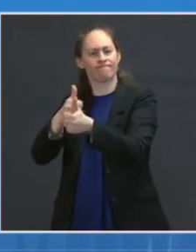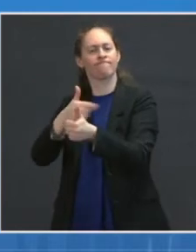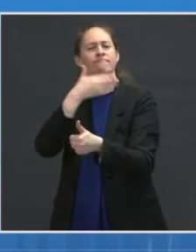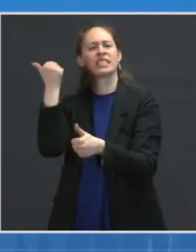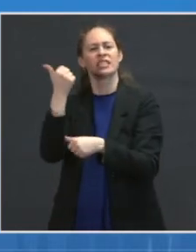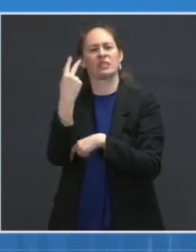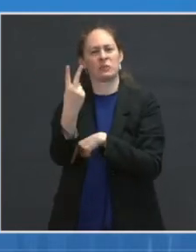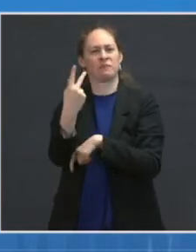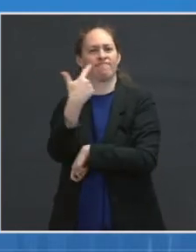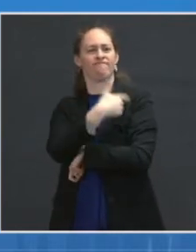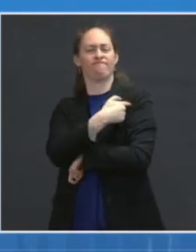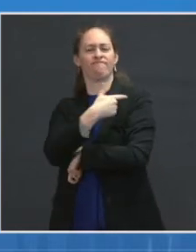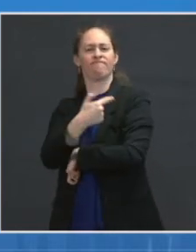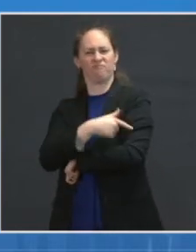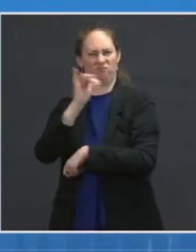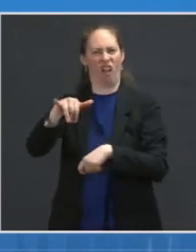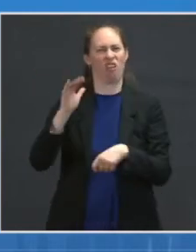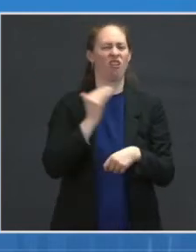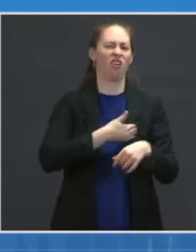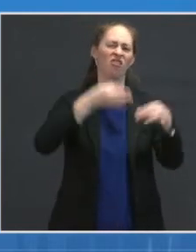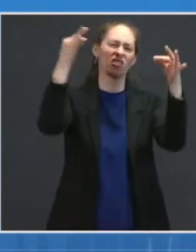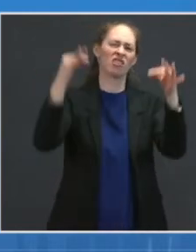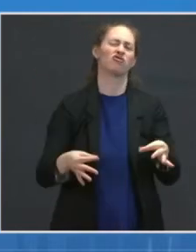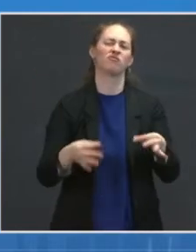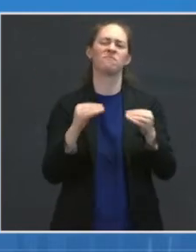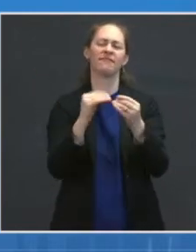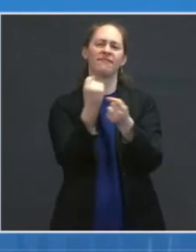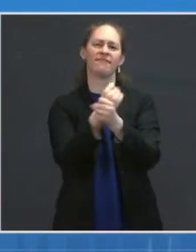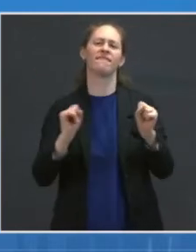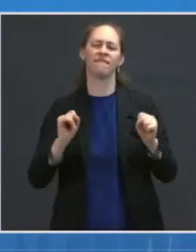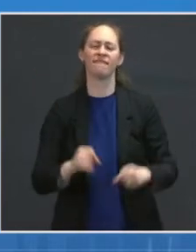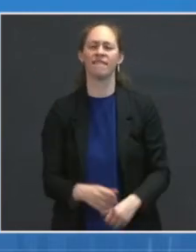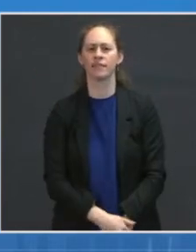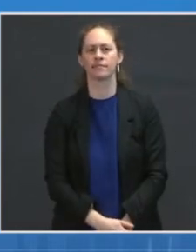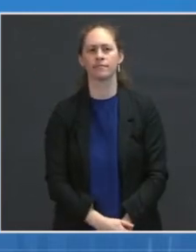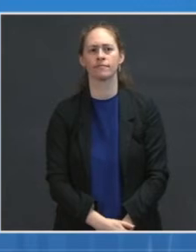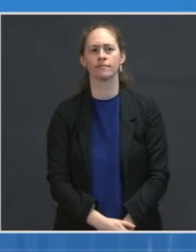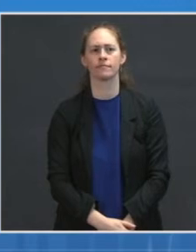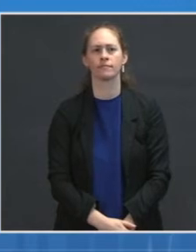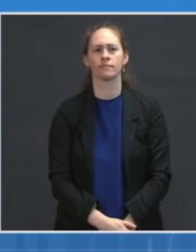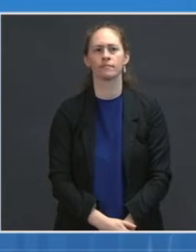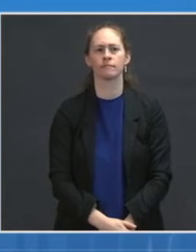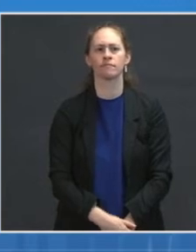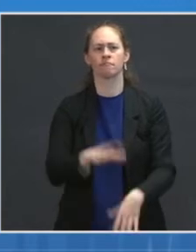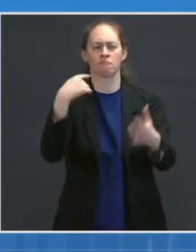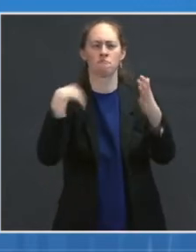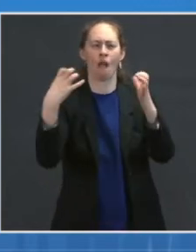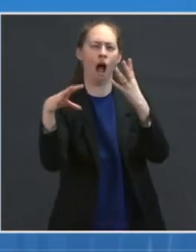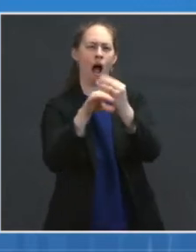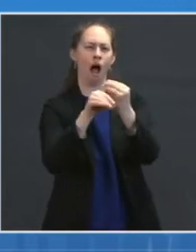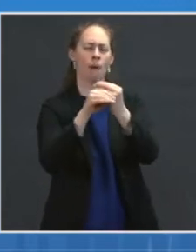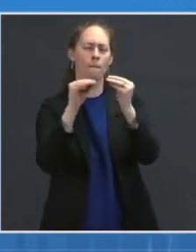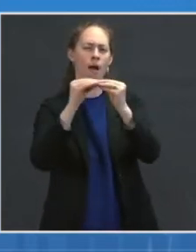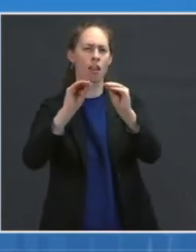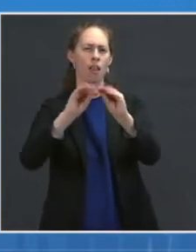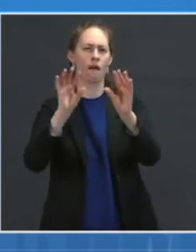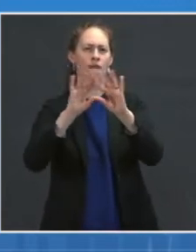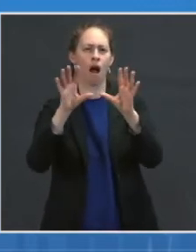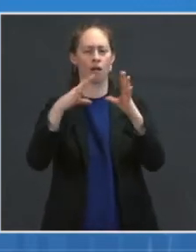Dr. Fauci, just a couple additional clarifications. You said something here, which is important for, I think, the public to understand. And